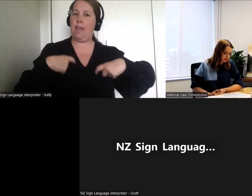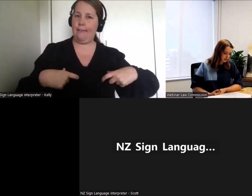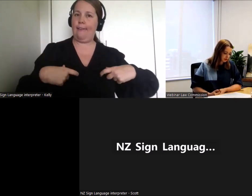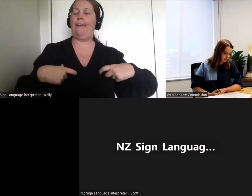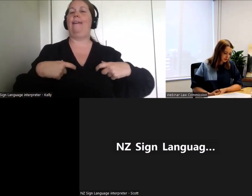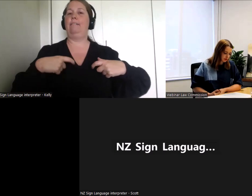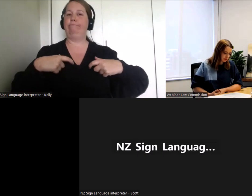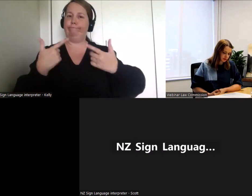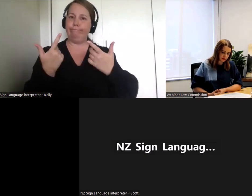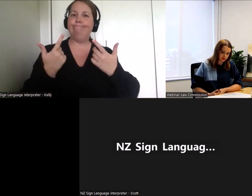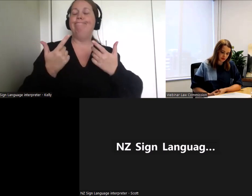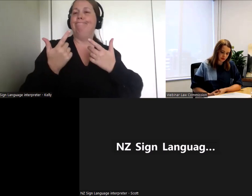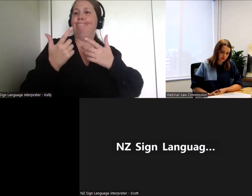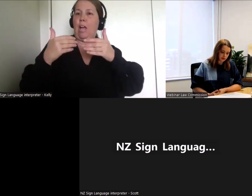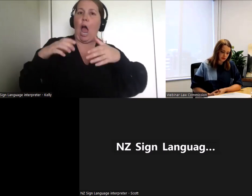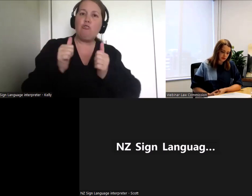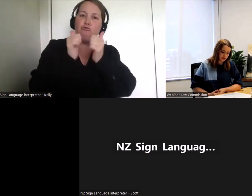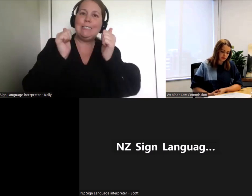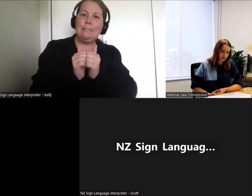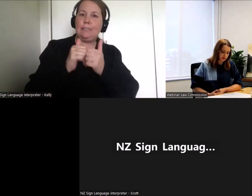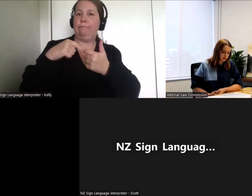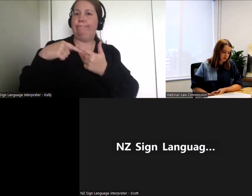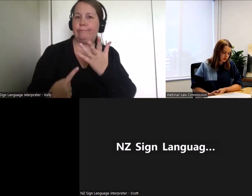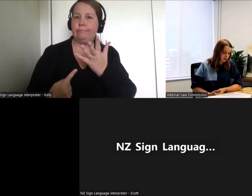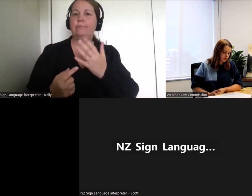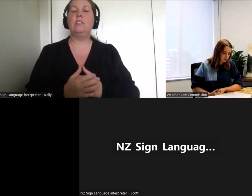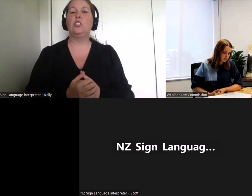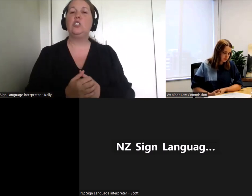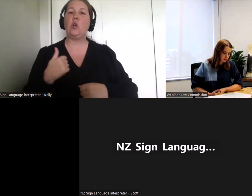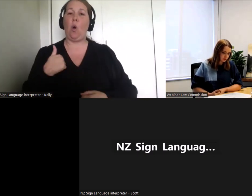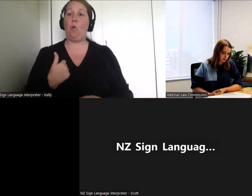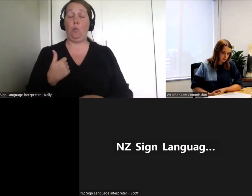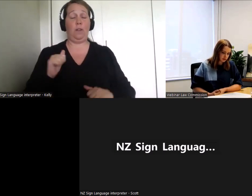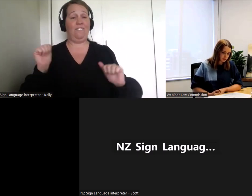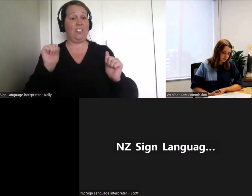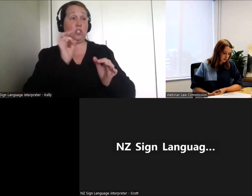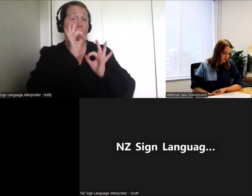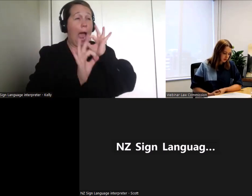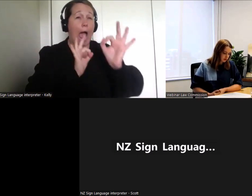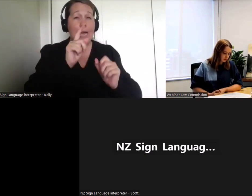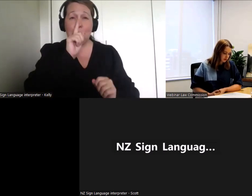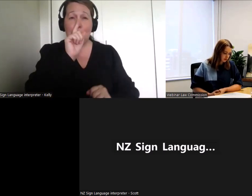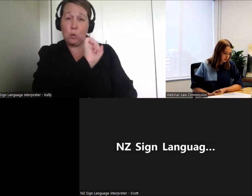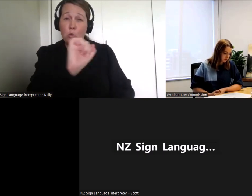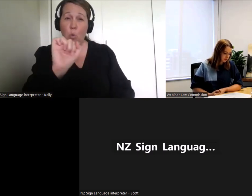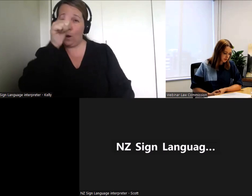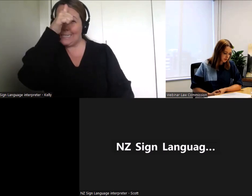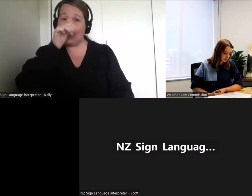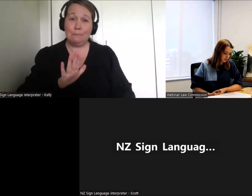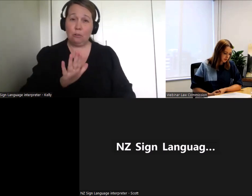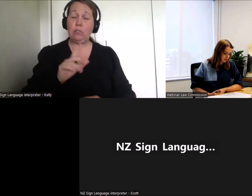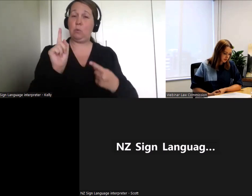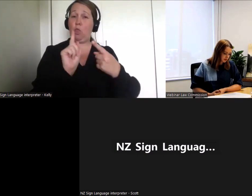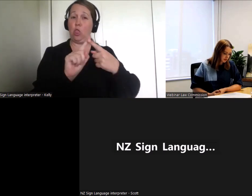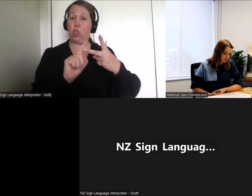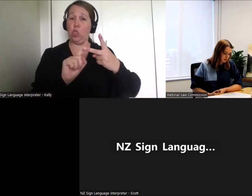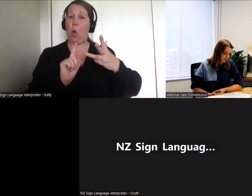directives and so we ask some questions about people's experiences with those type of arrangement.